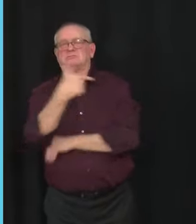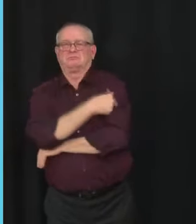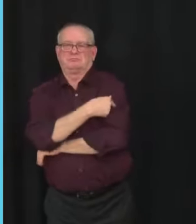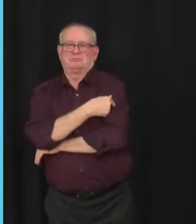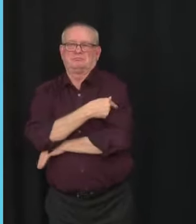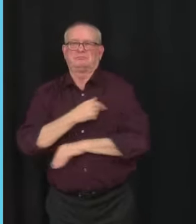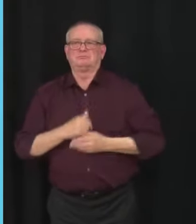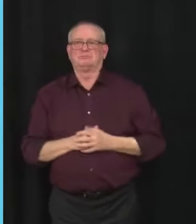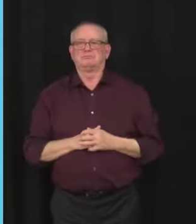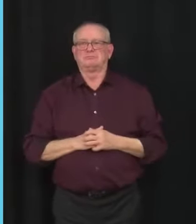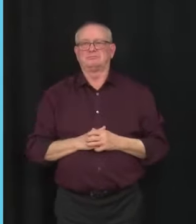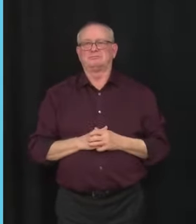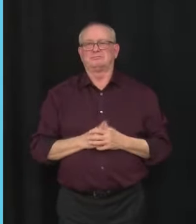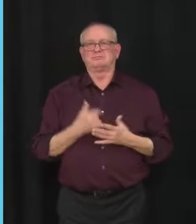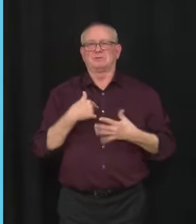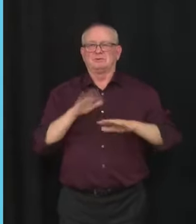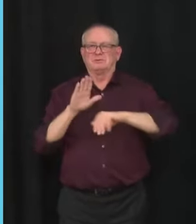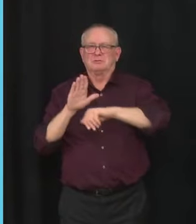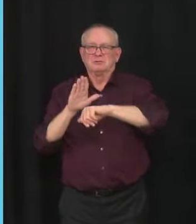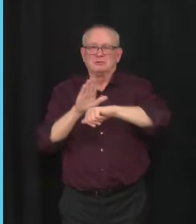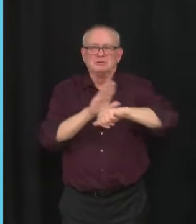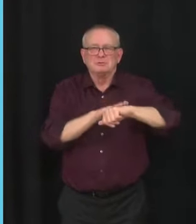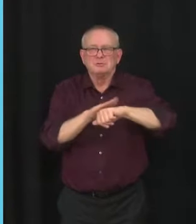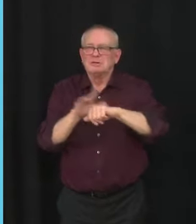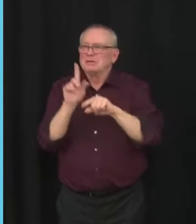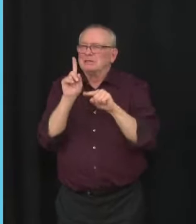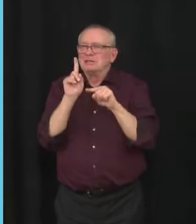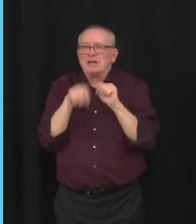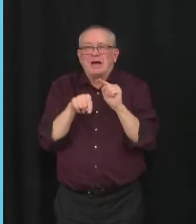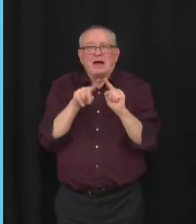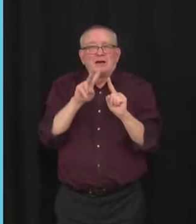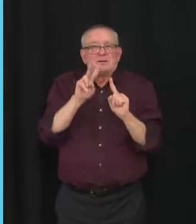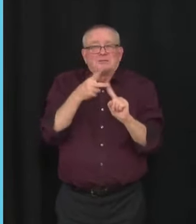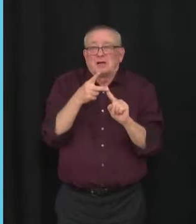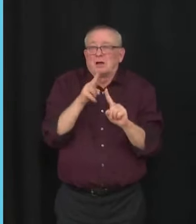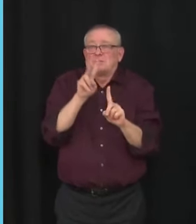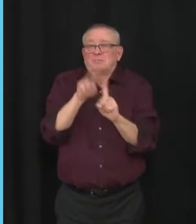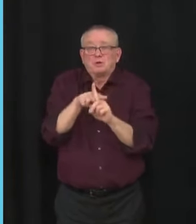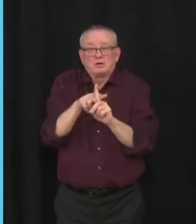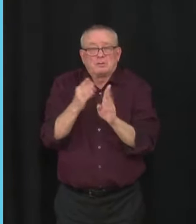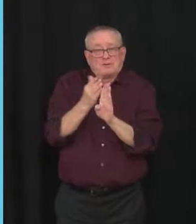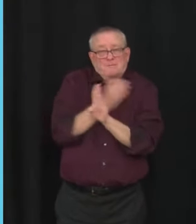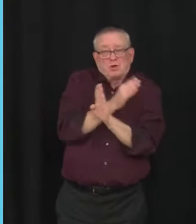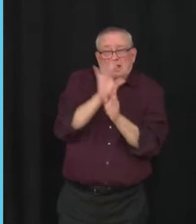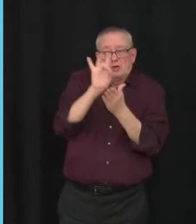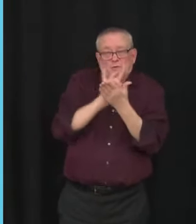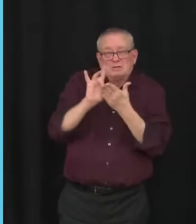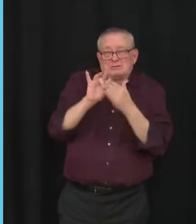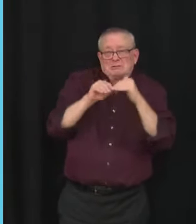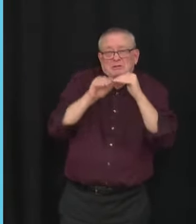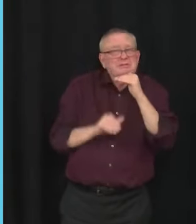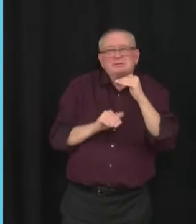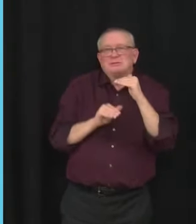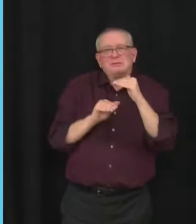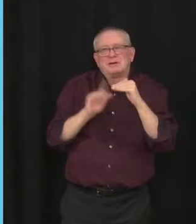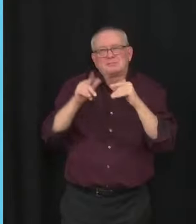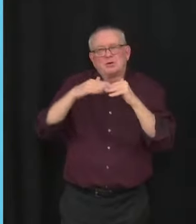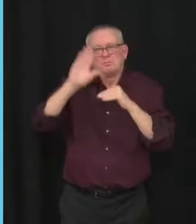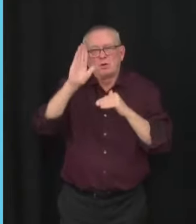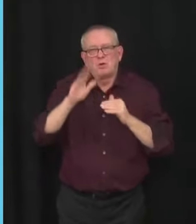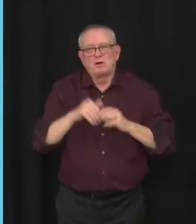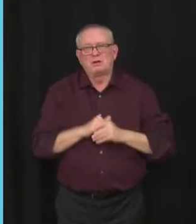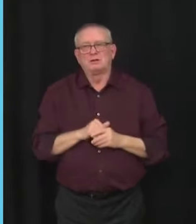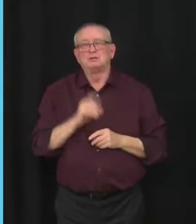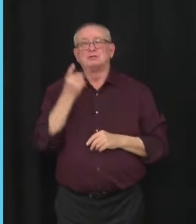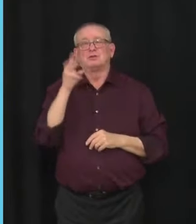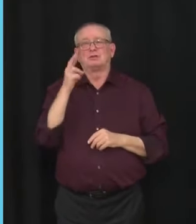after the first dose. Dr. Hinshaw will provide more details in her remarks. Tempting as it may be to try and book